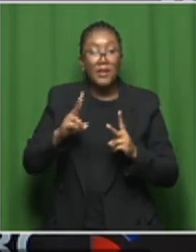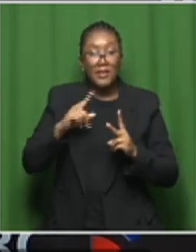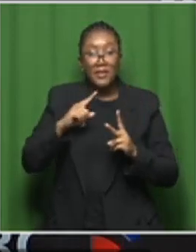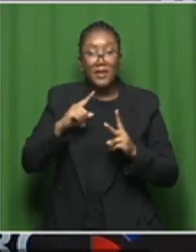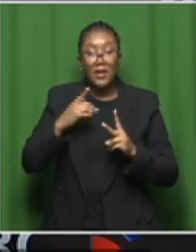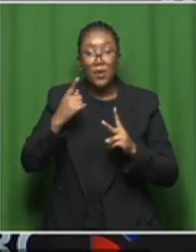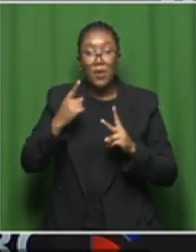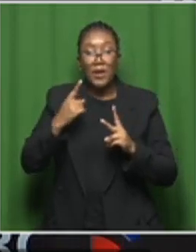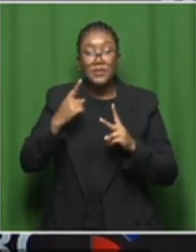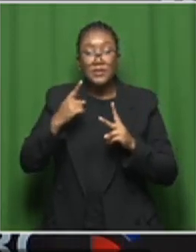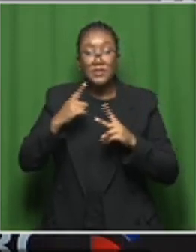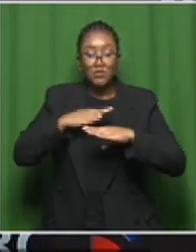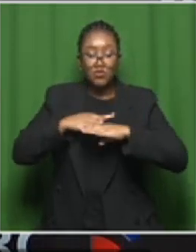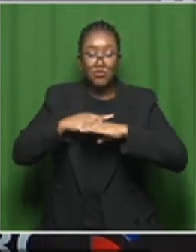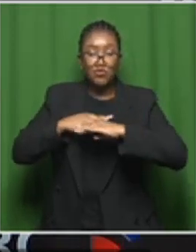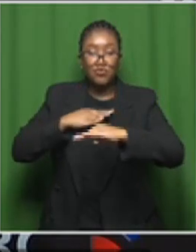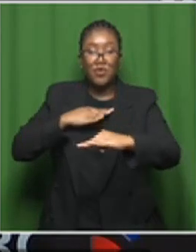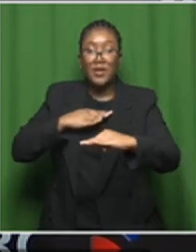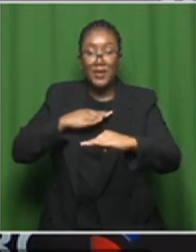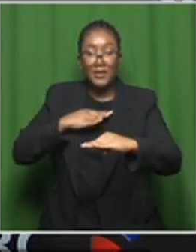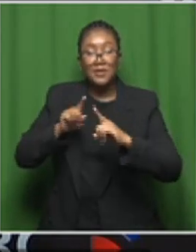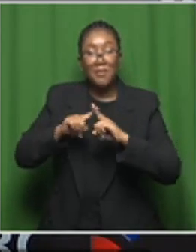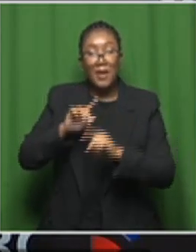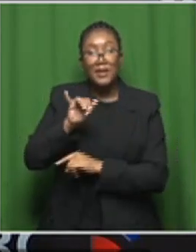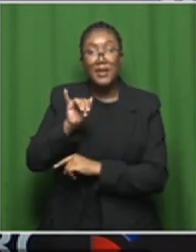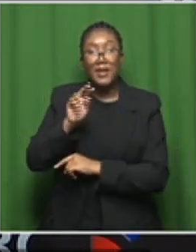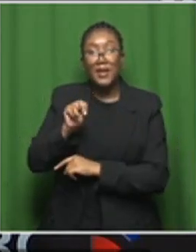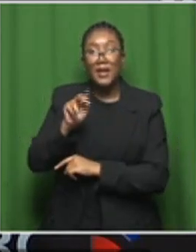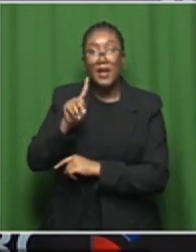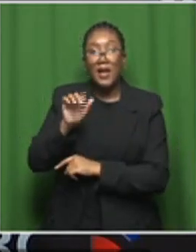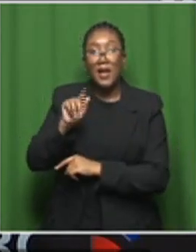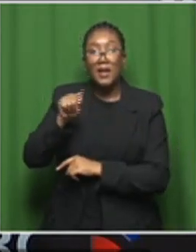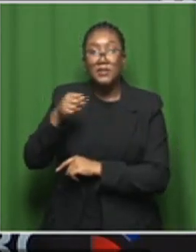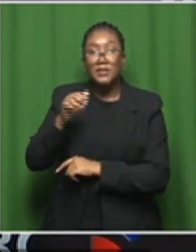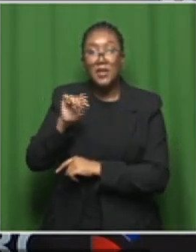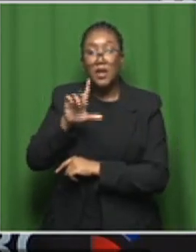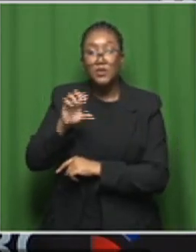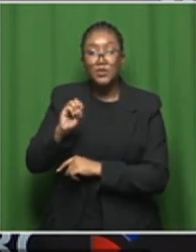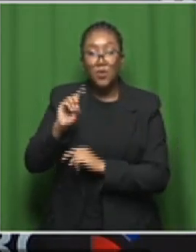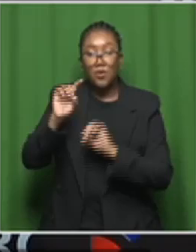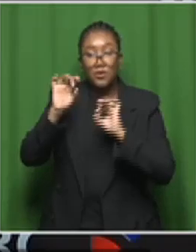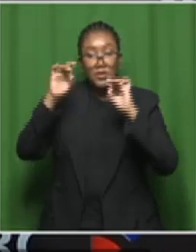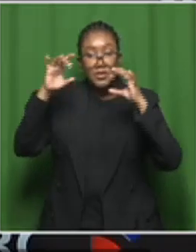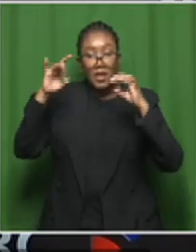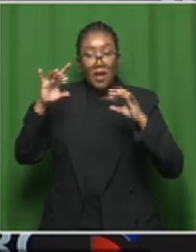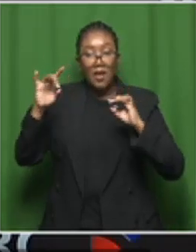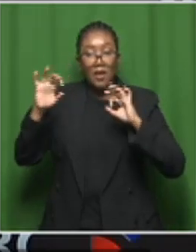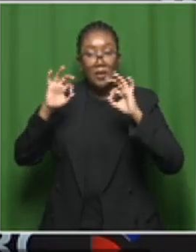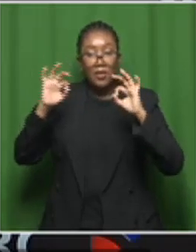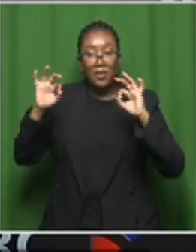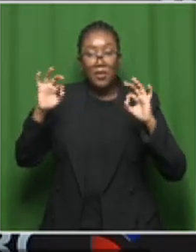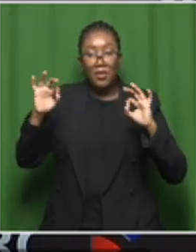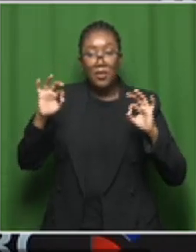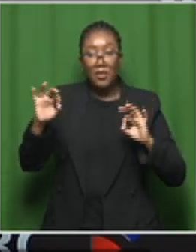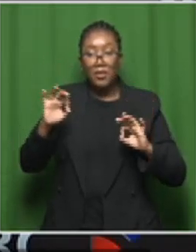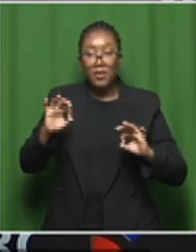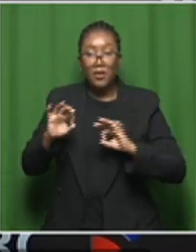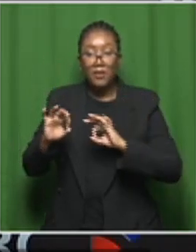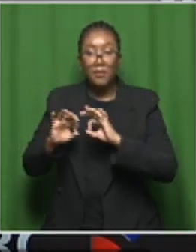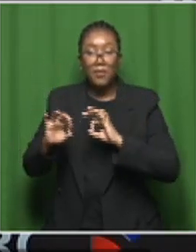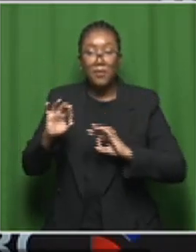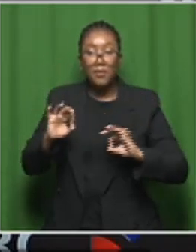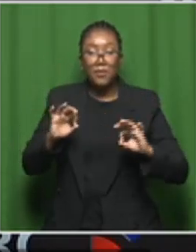And this one, Inkatazo, of course, is just like bending towards the,